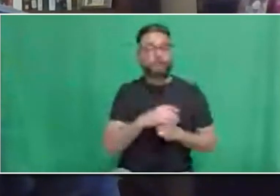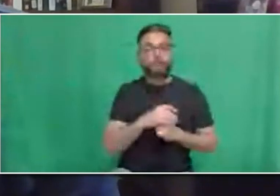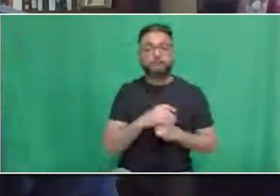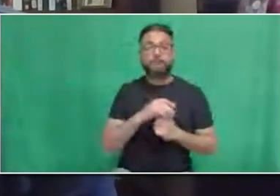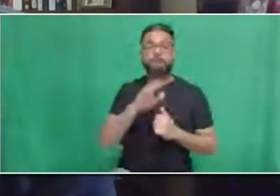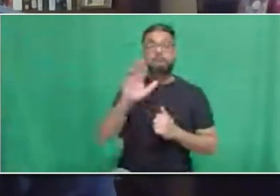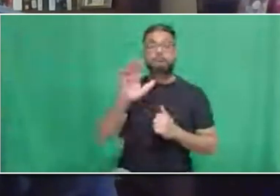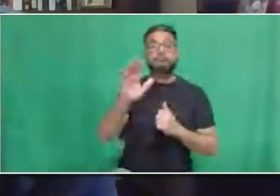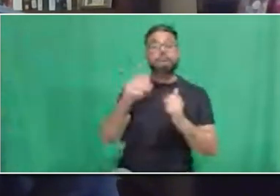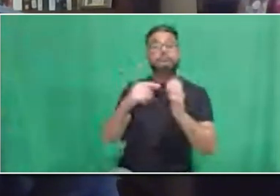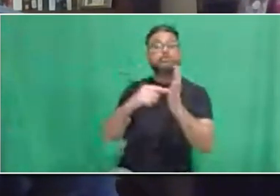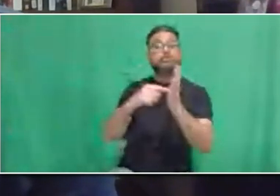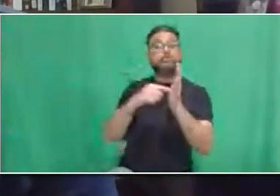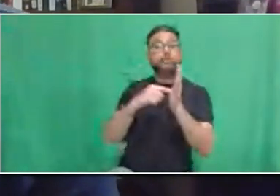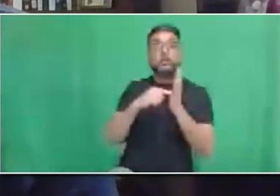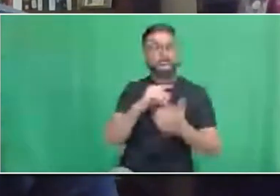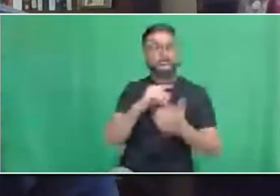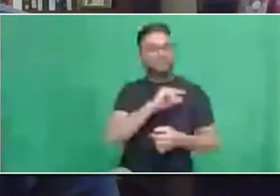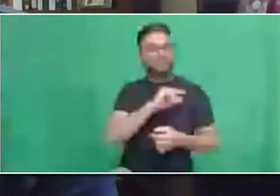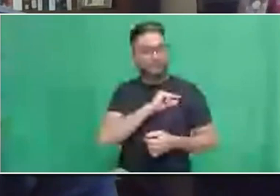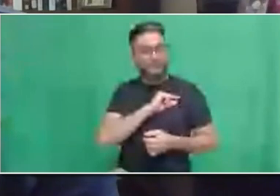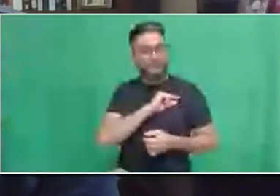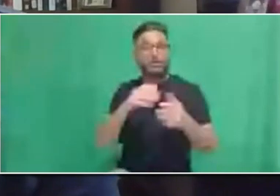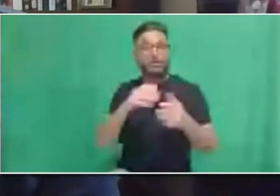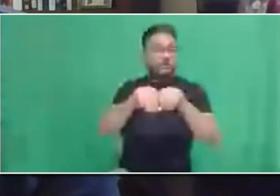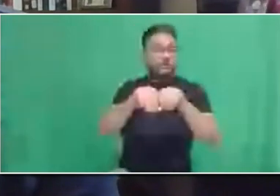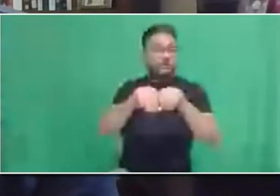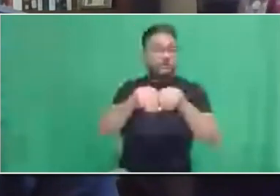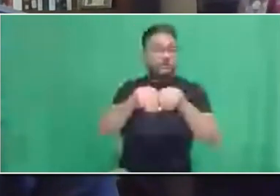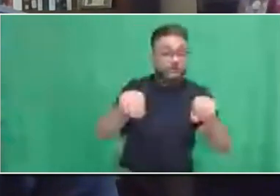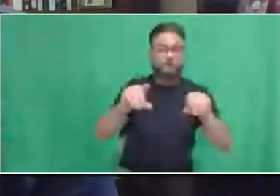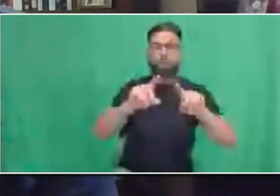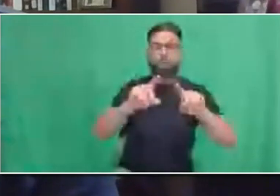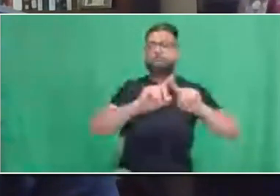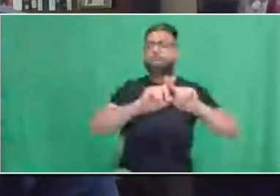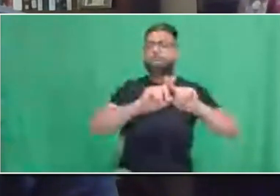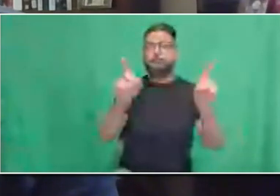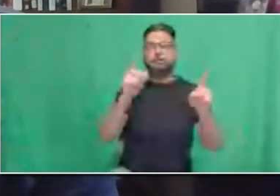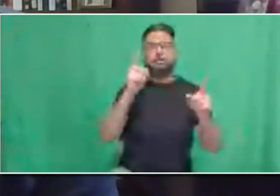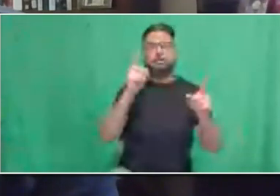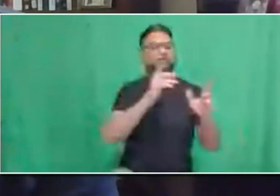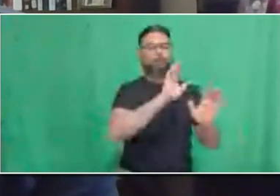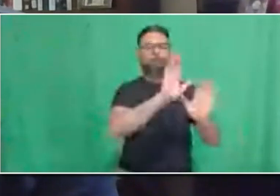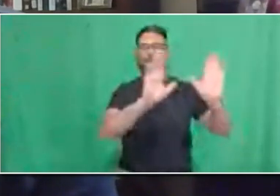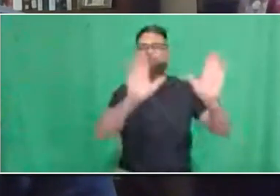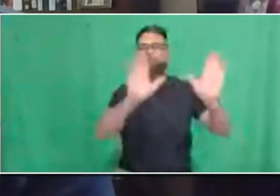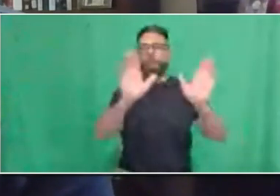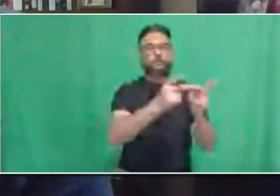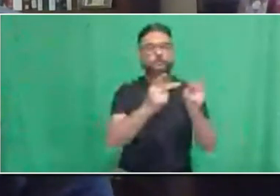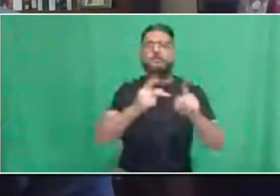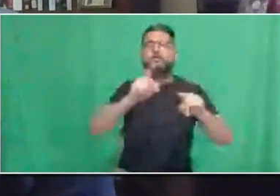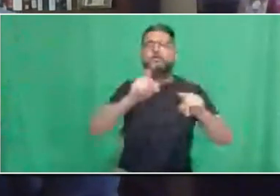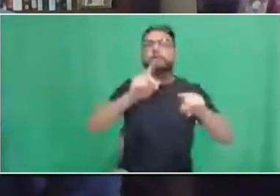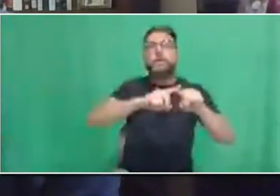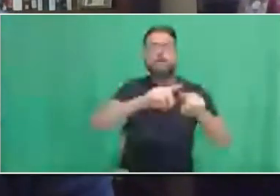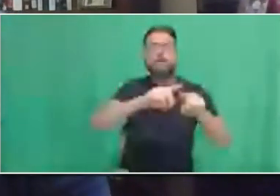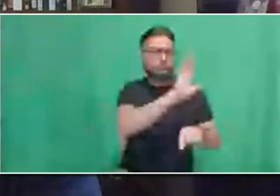things as work experience, skills, education, and a professional license, accreditation, and certification.